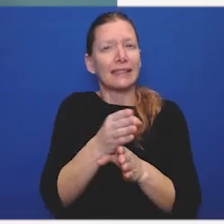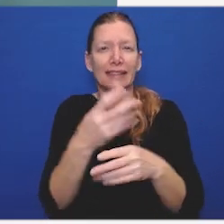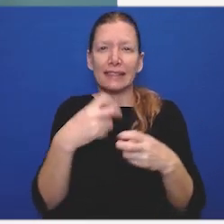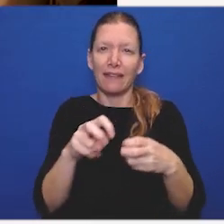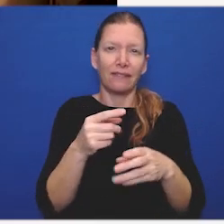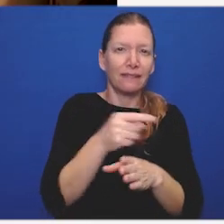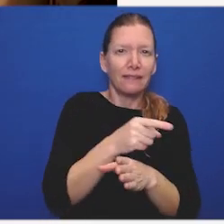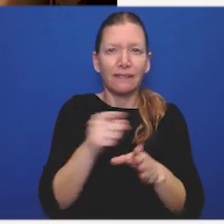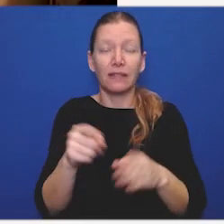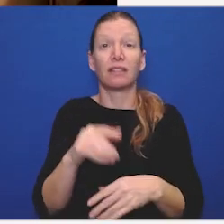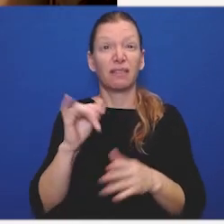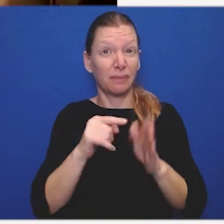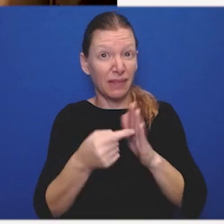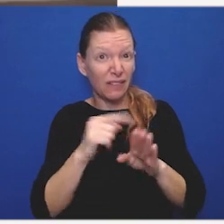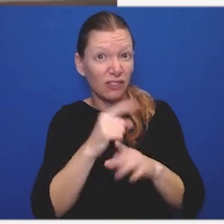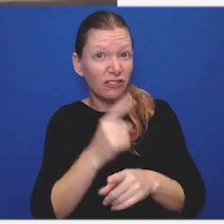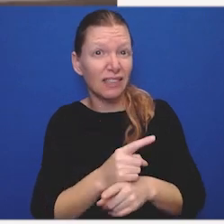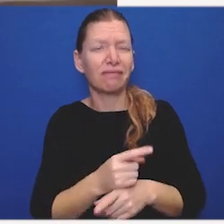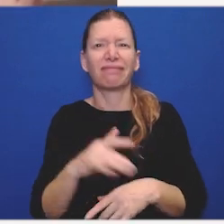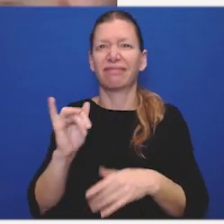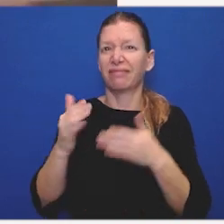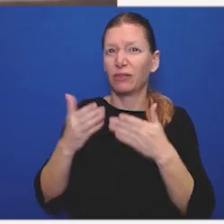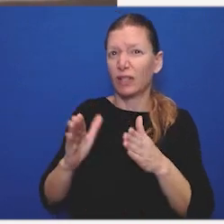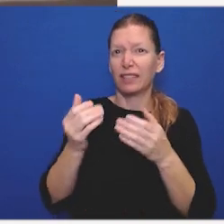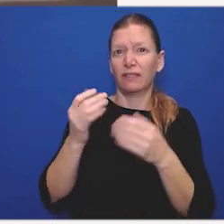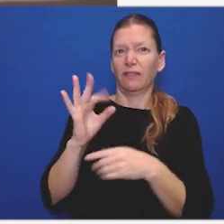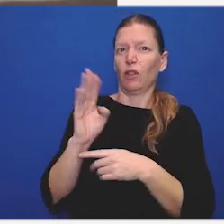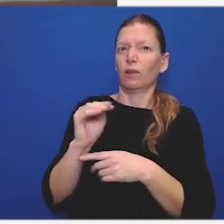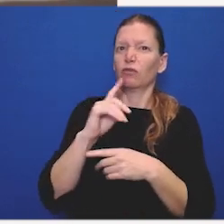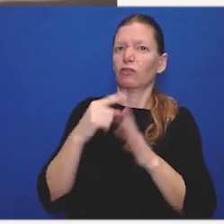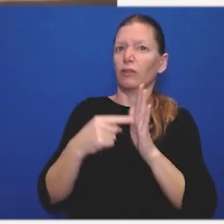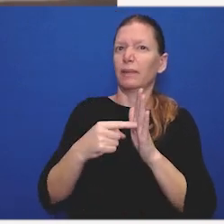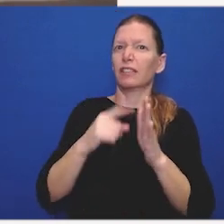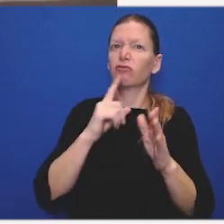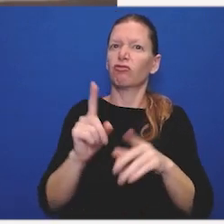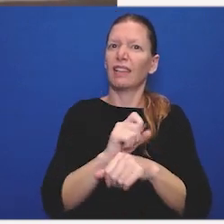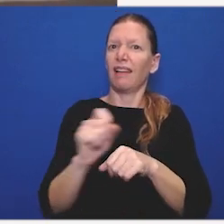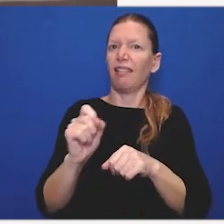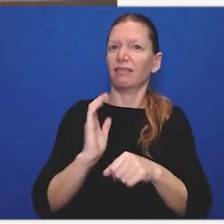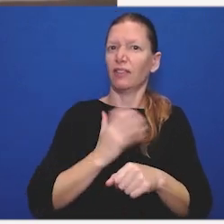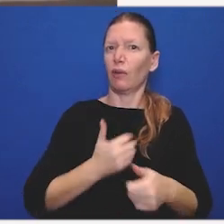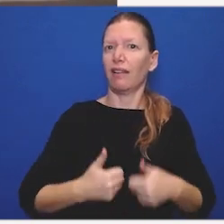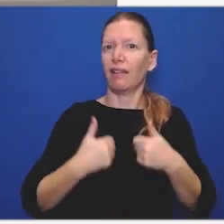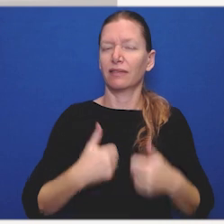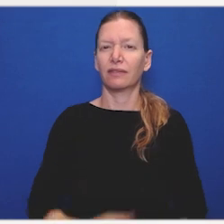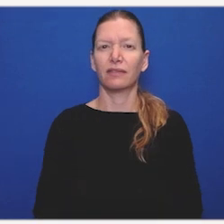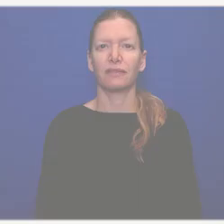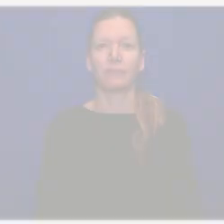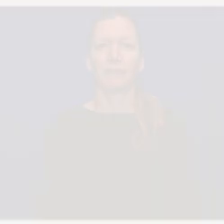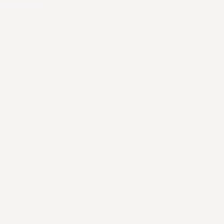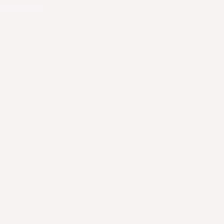navigate. That's the metaphor, right? It's a way in which form very much represents the reality of our lives.